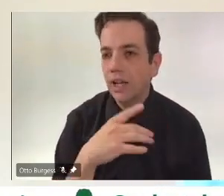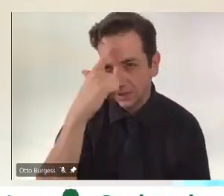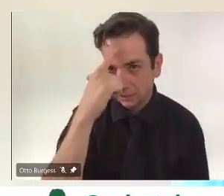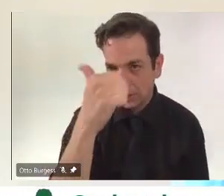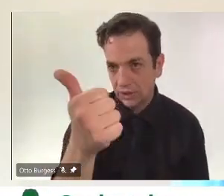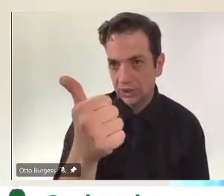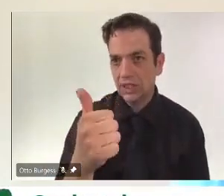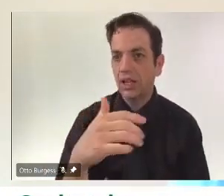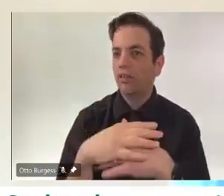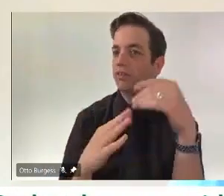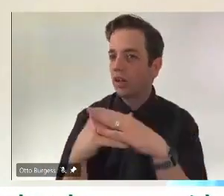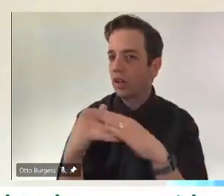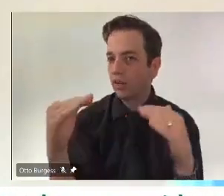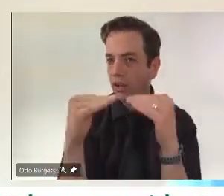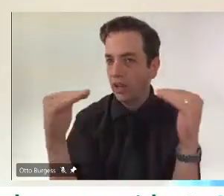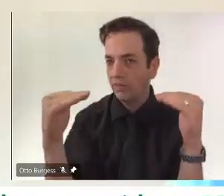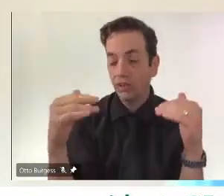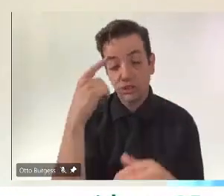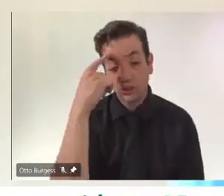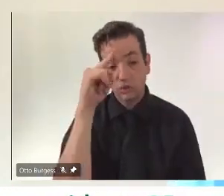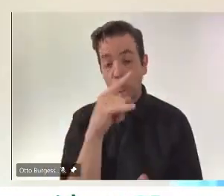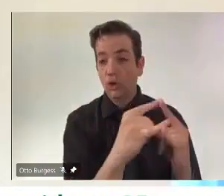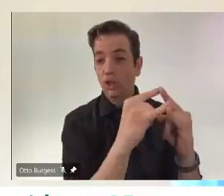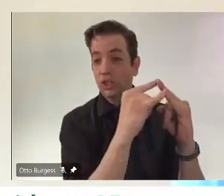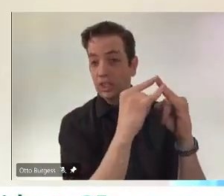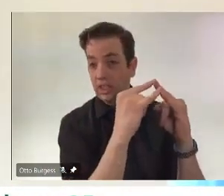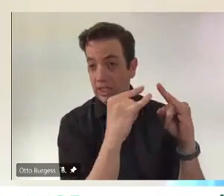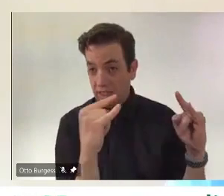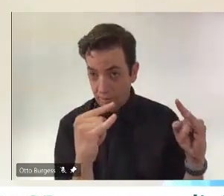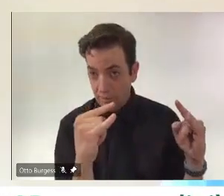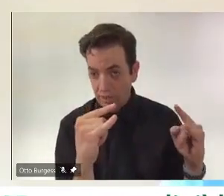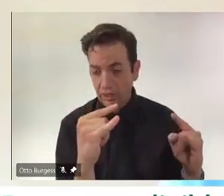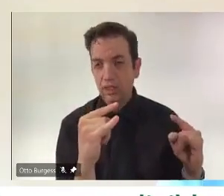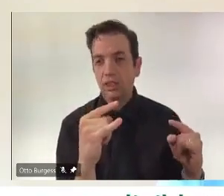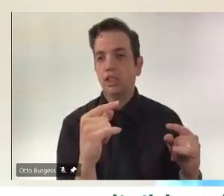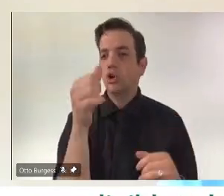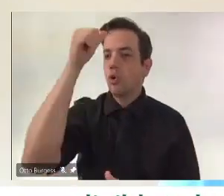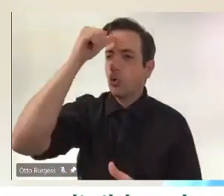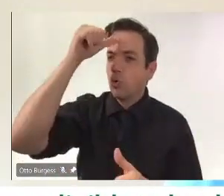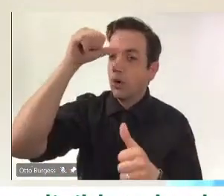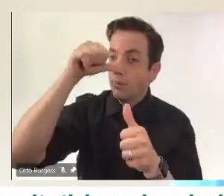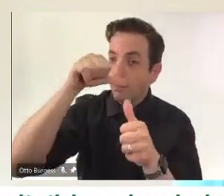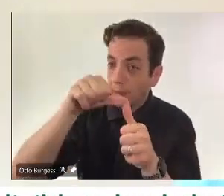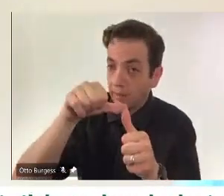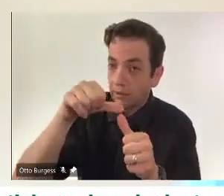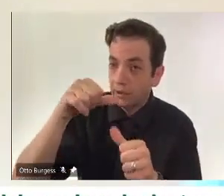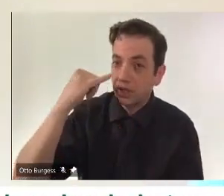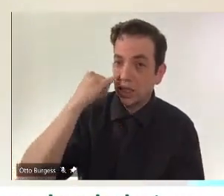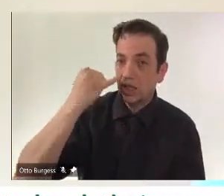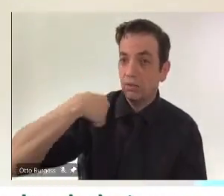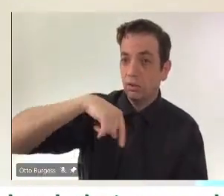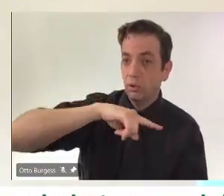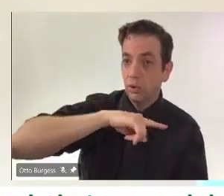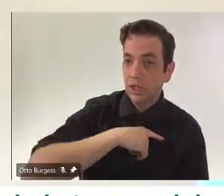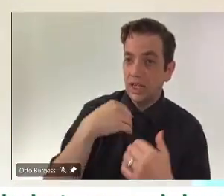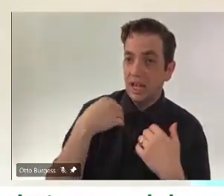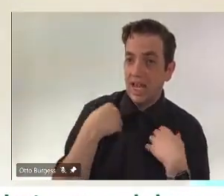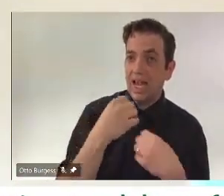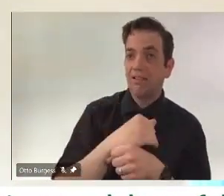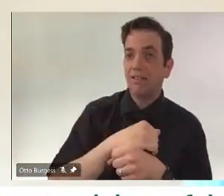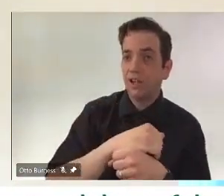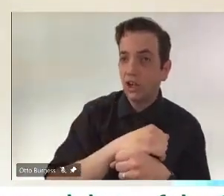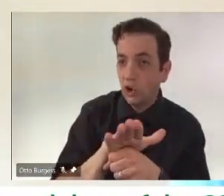camping, we still need to do our bit that as long as we have a COVID issue in Canada and in Saskatchewan,